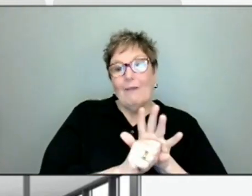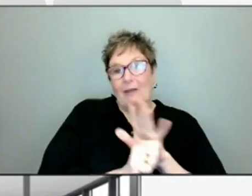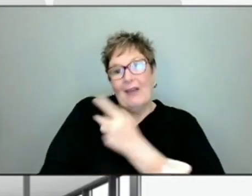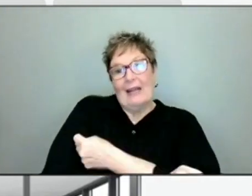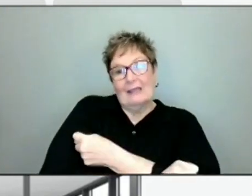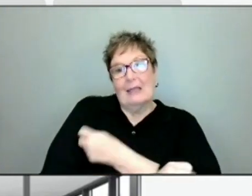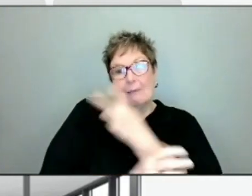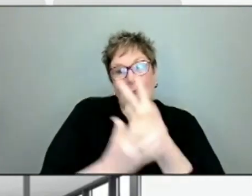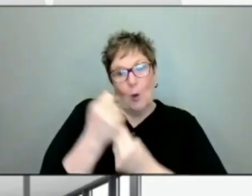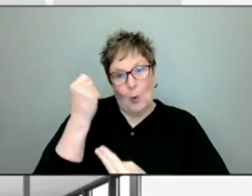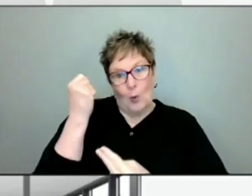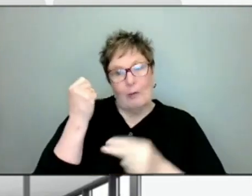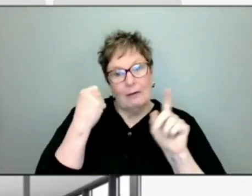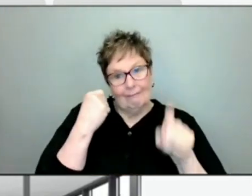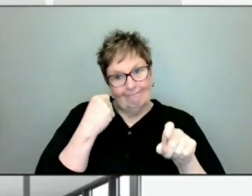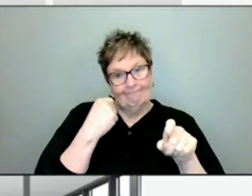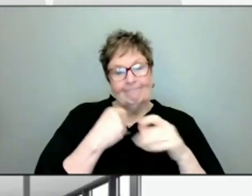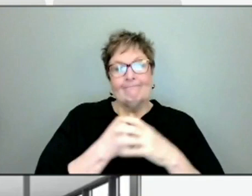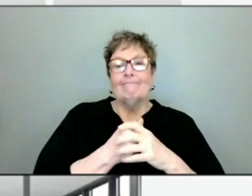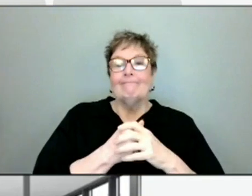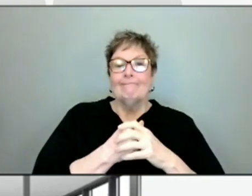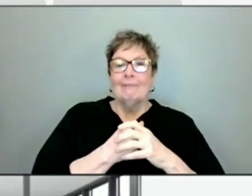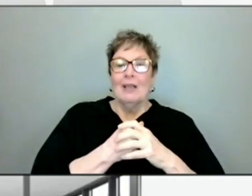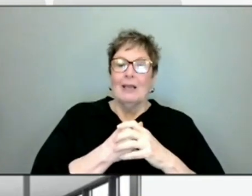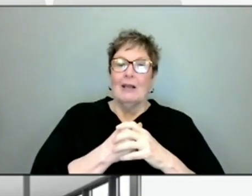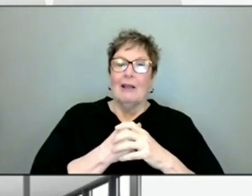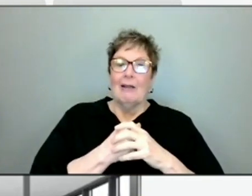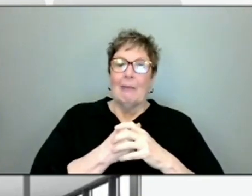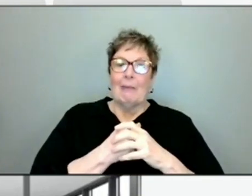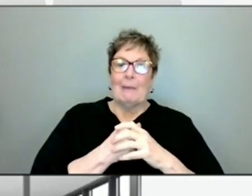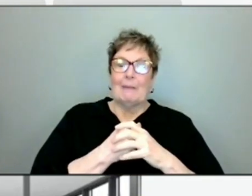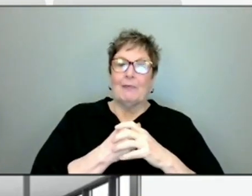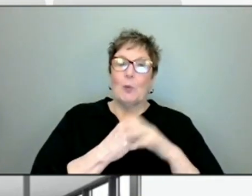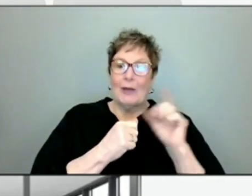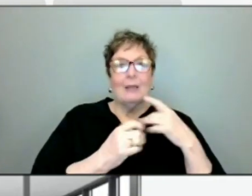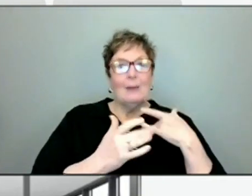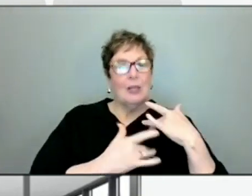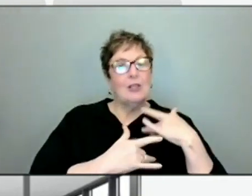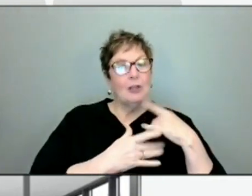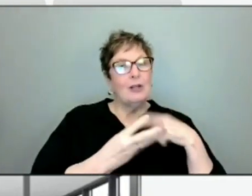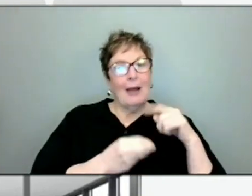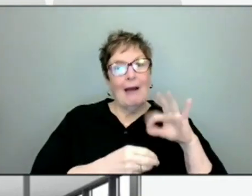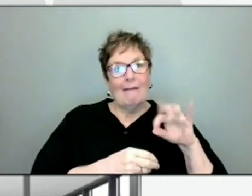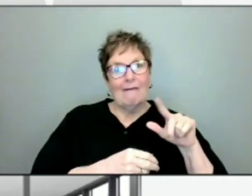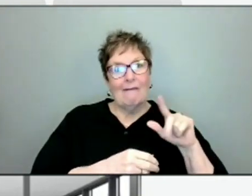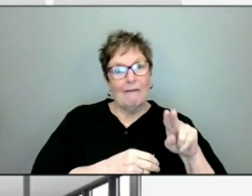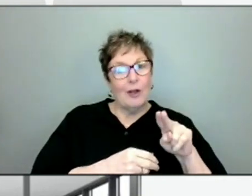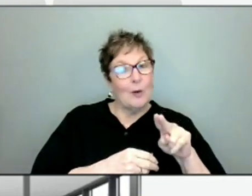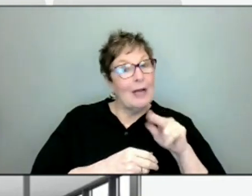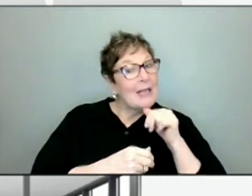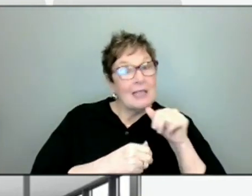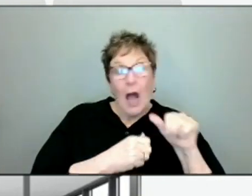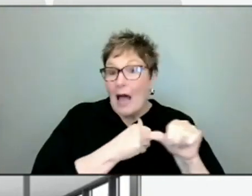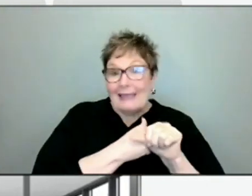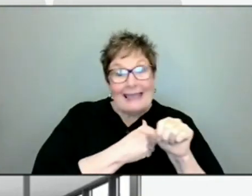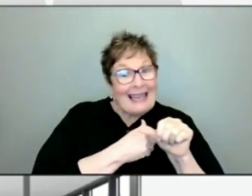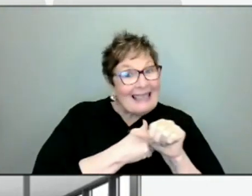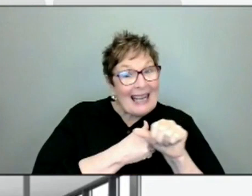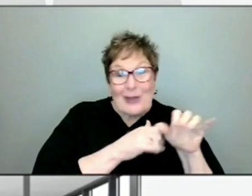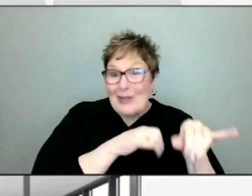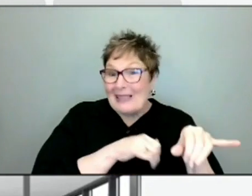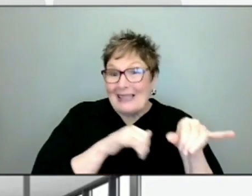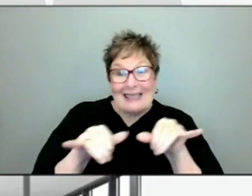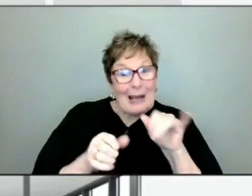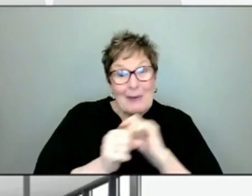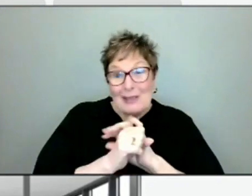So we do need to be concerned about flu. It's not as dangerous a virus, obviously, as